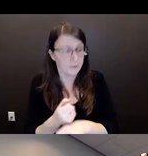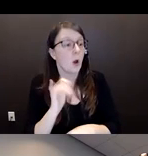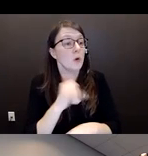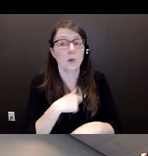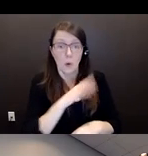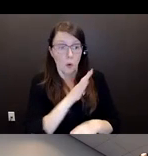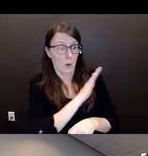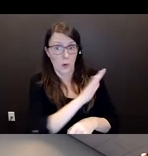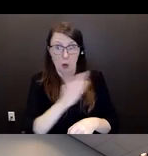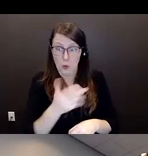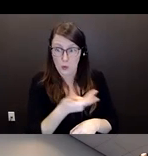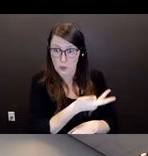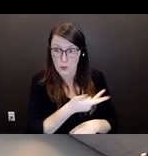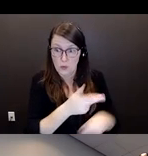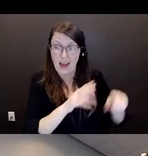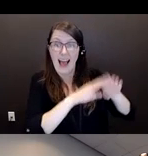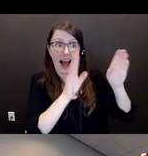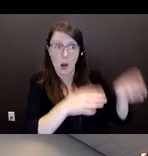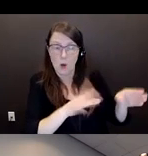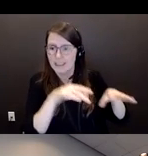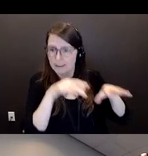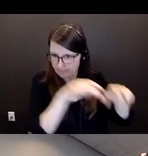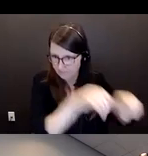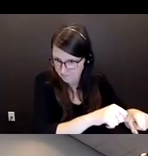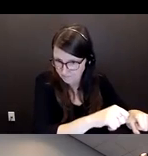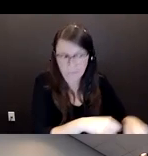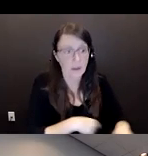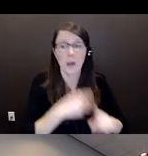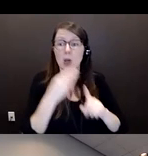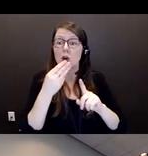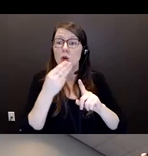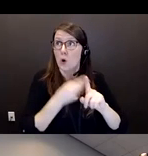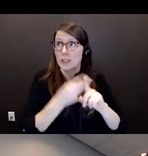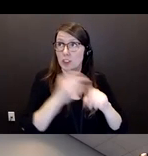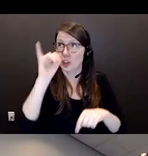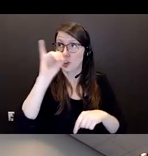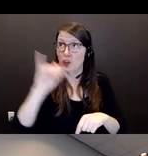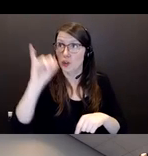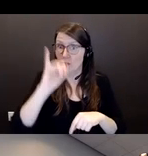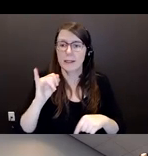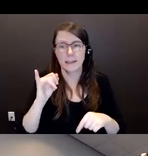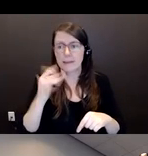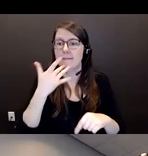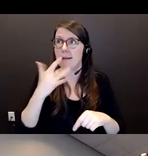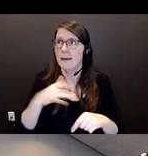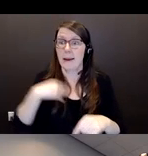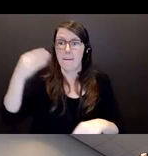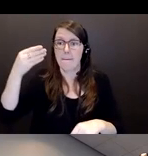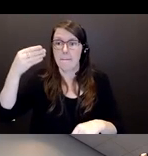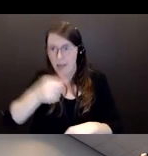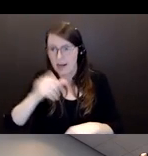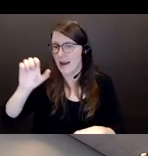were able to cover off a mortgage insurer, which then was able for Ethel to get her home back. And unfortunately,